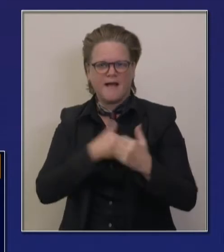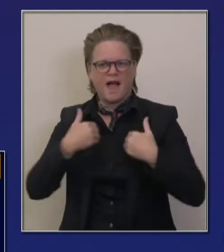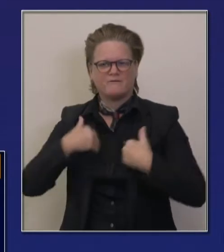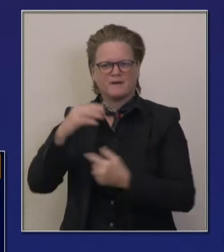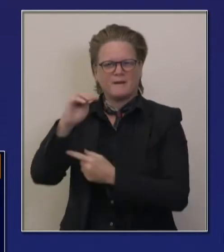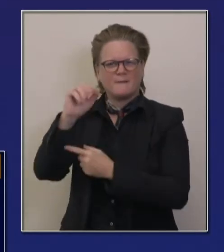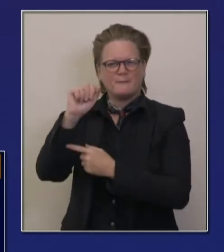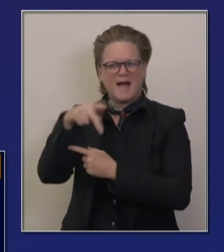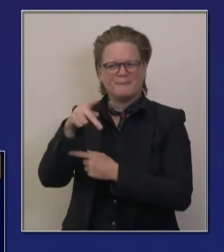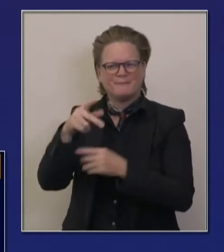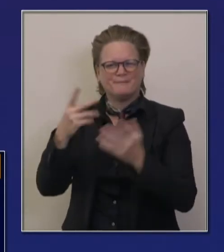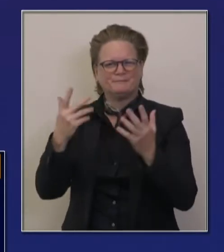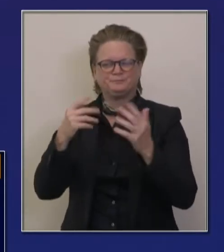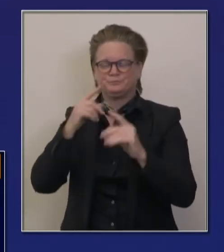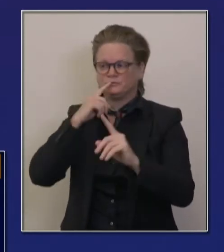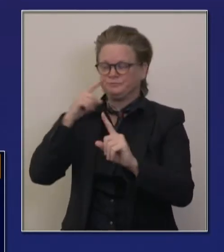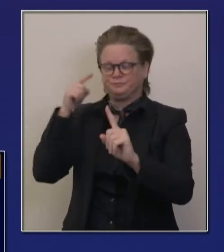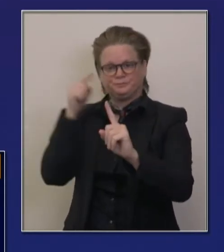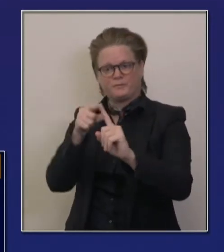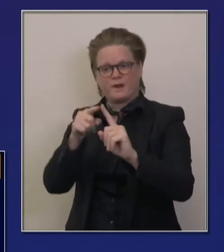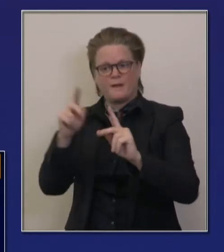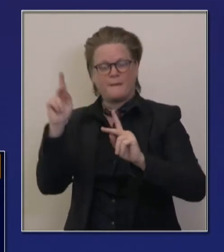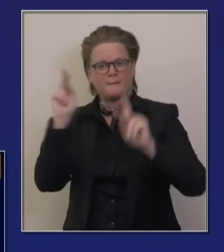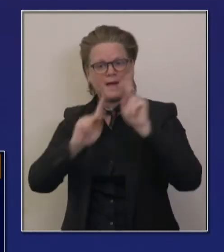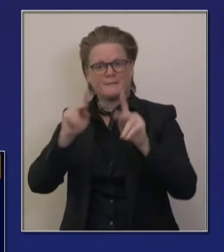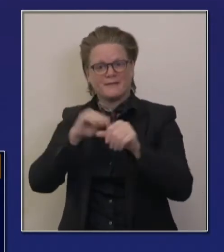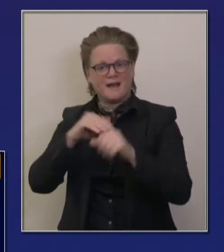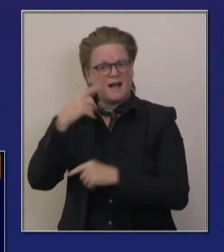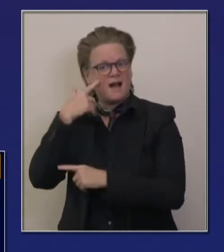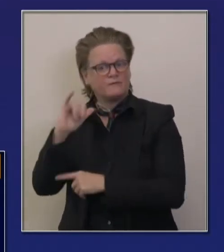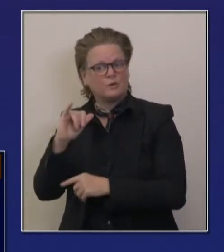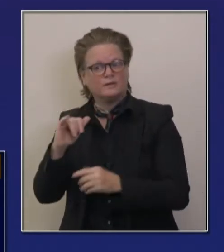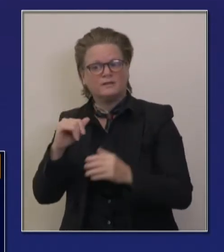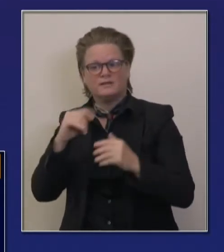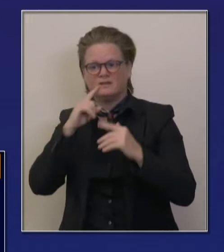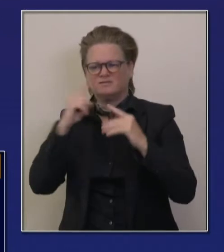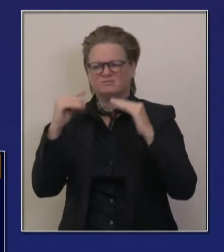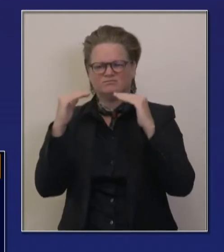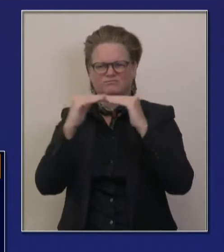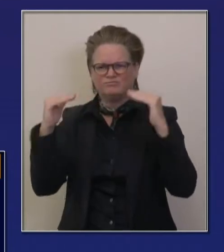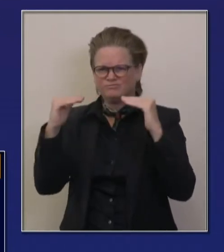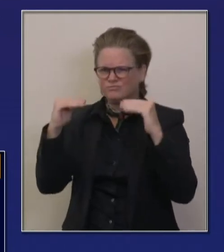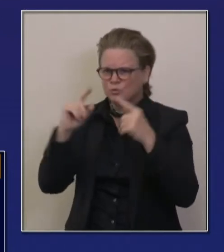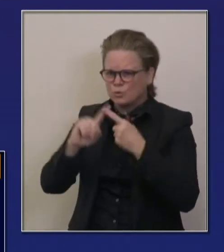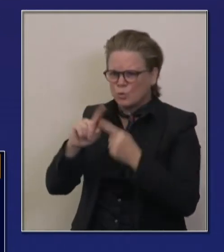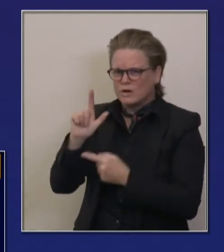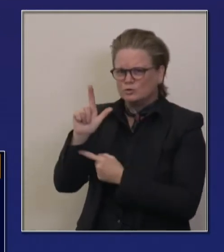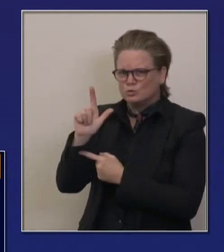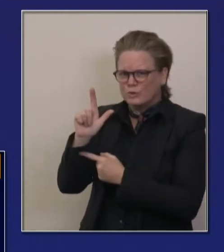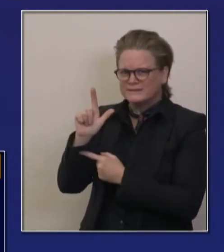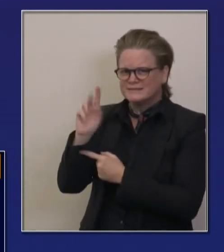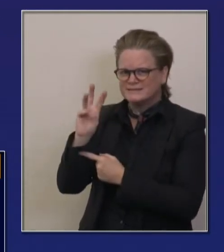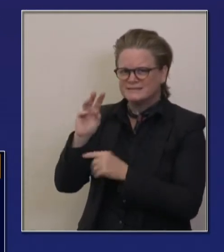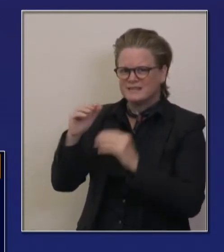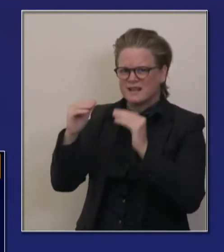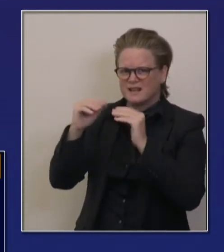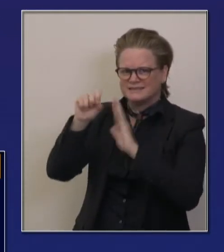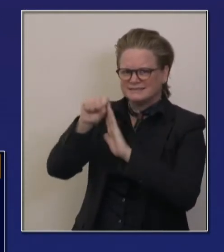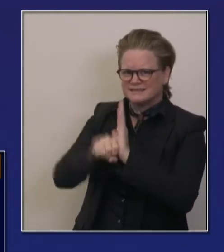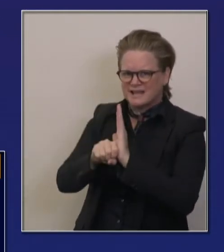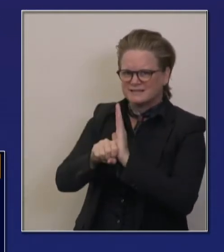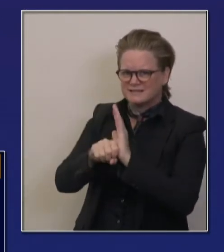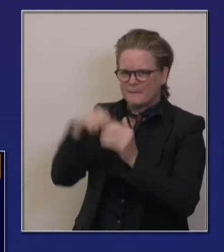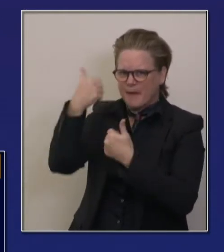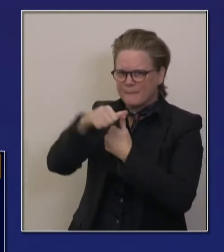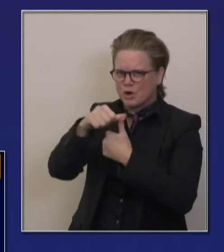combined. Uh, so often is the case as we talk about other states and national media and others, uh, California is just considered like